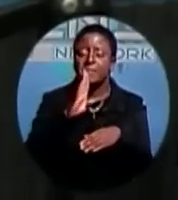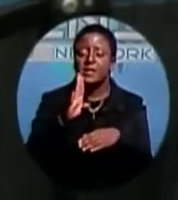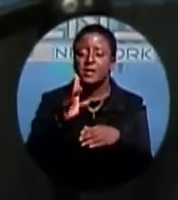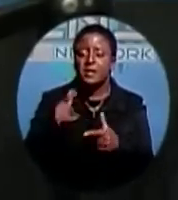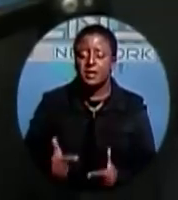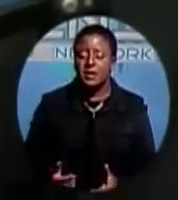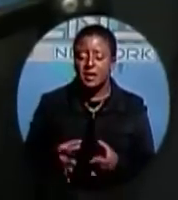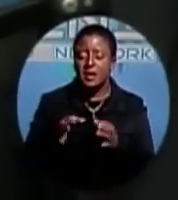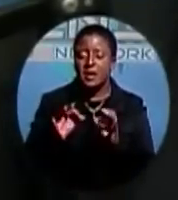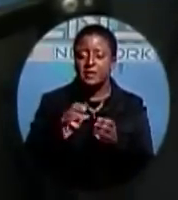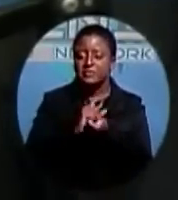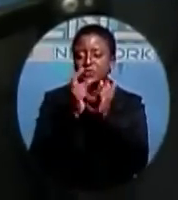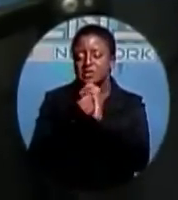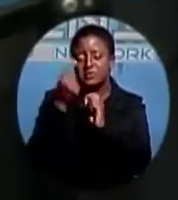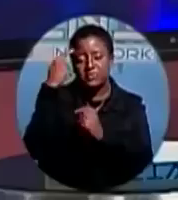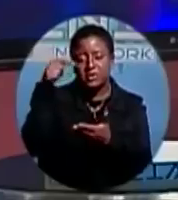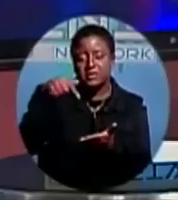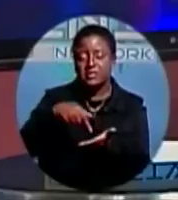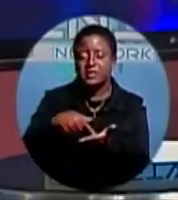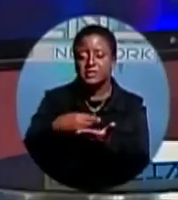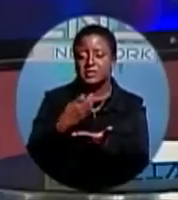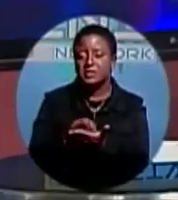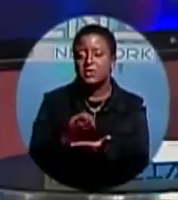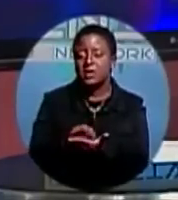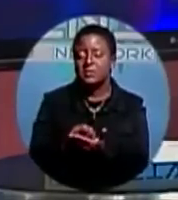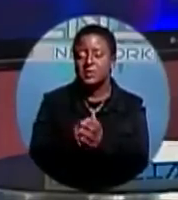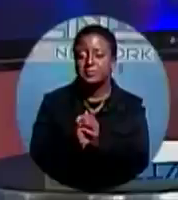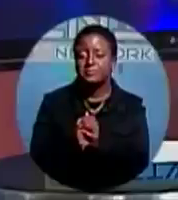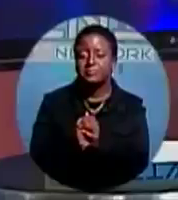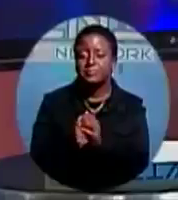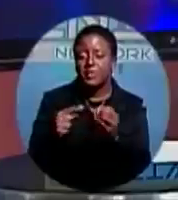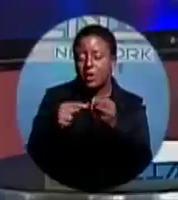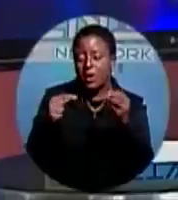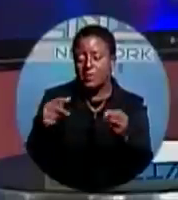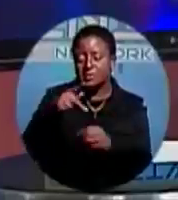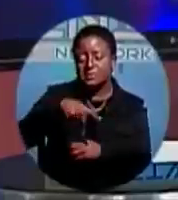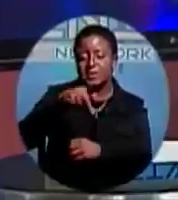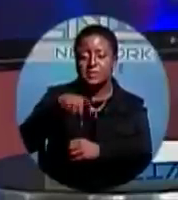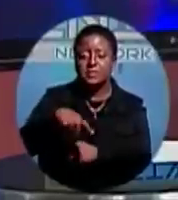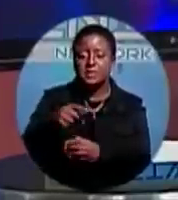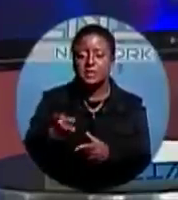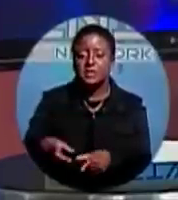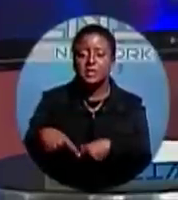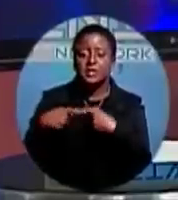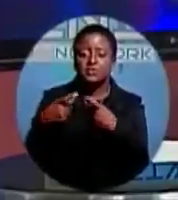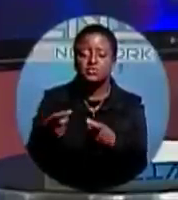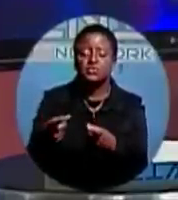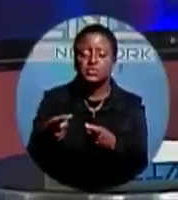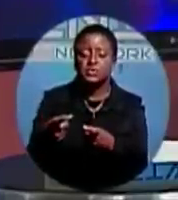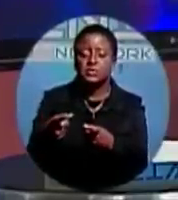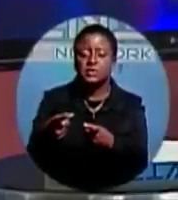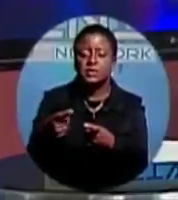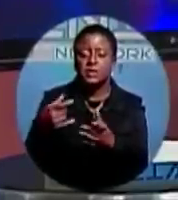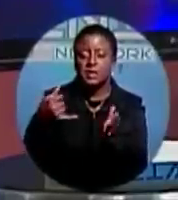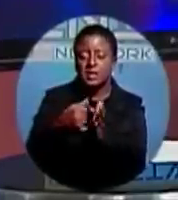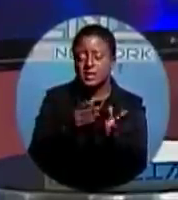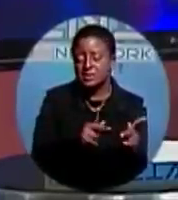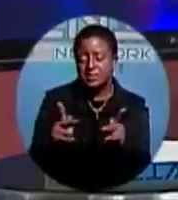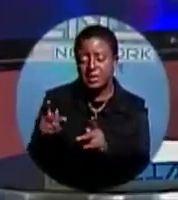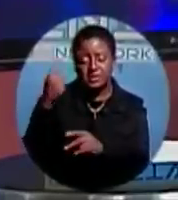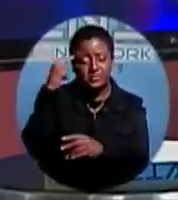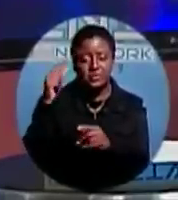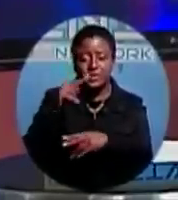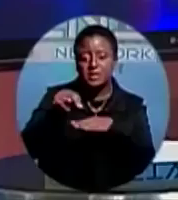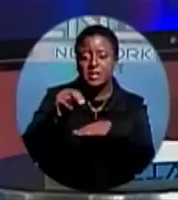-changer for this economy. The opposition Progressive Liberal Party introducing its blueprint for national development to Grand